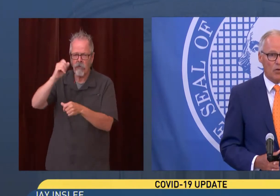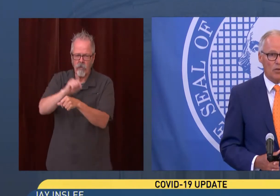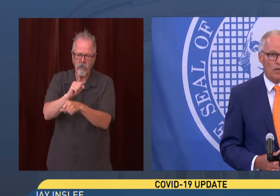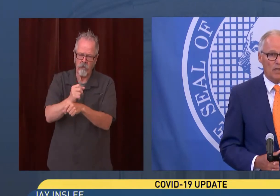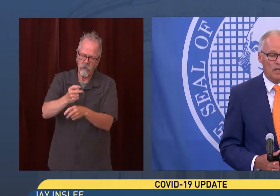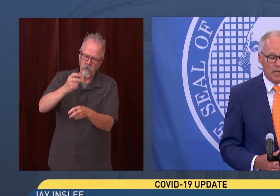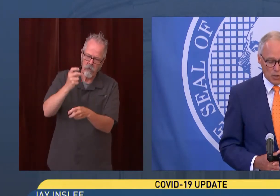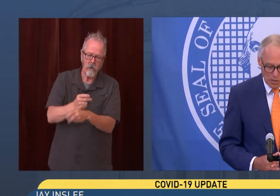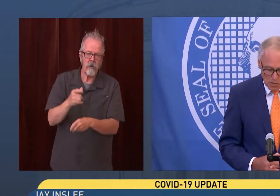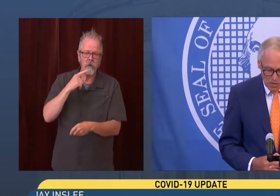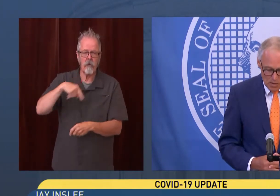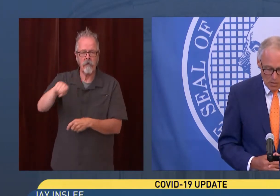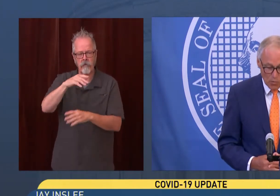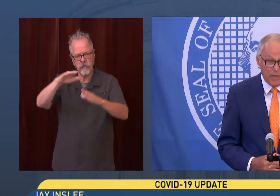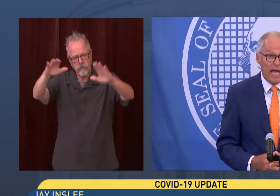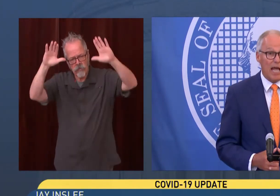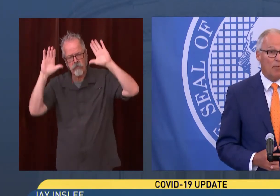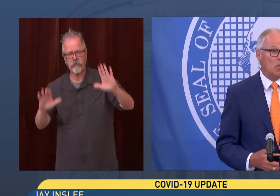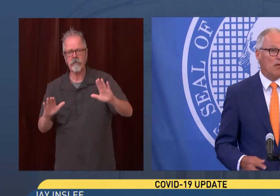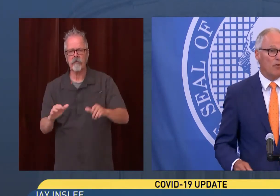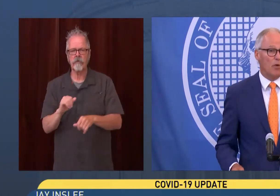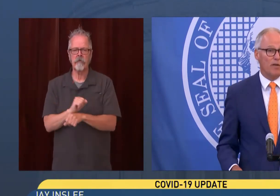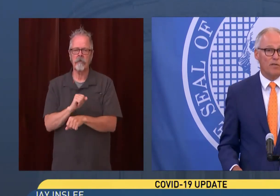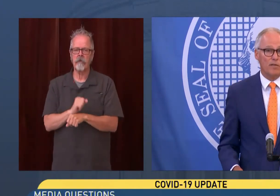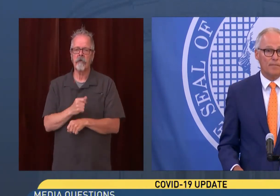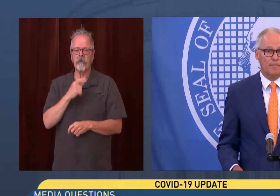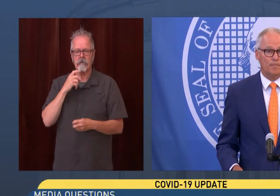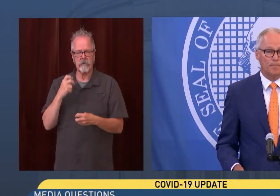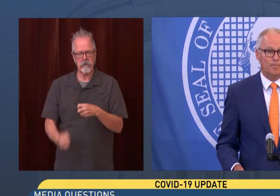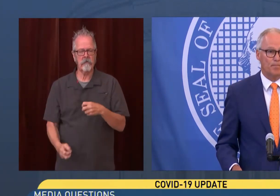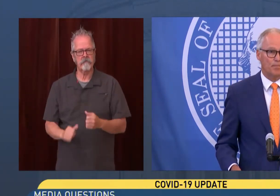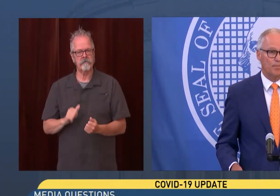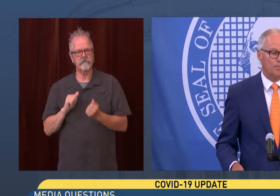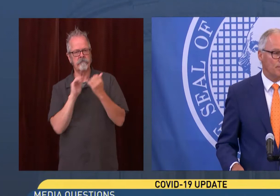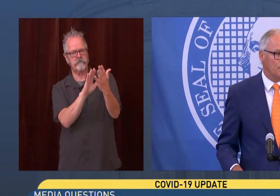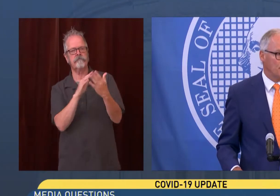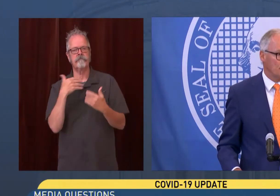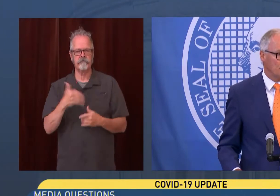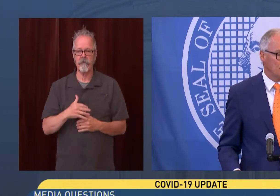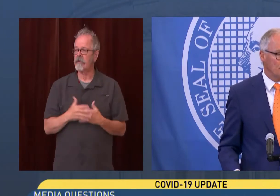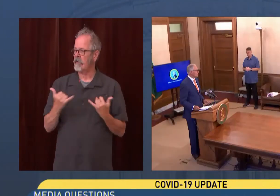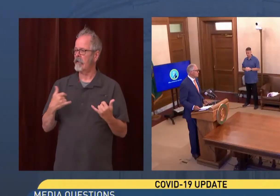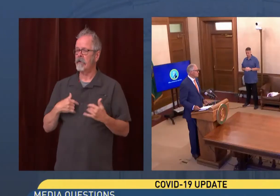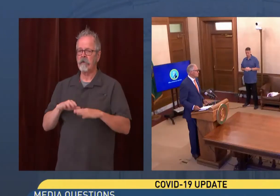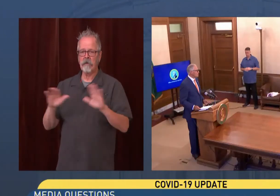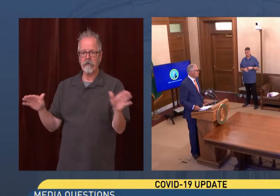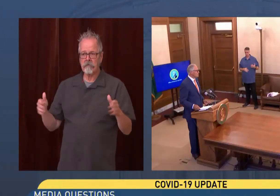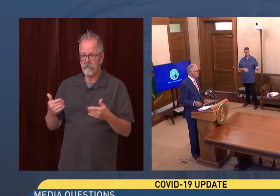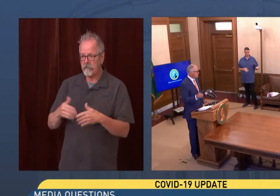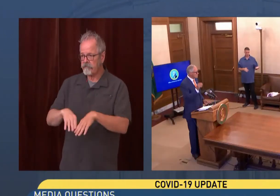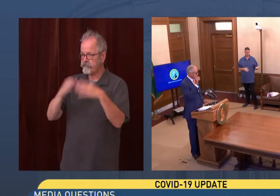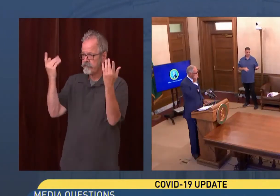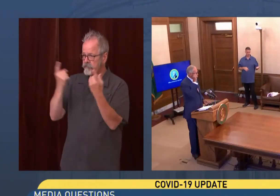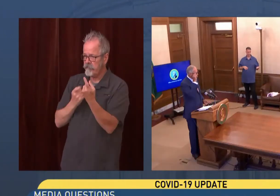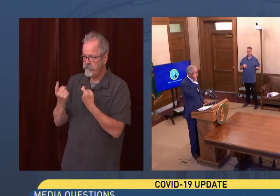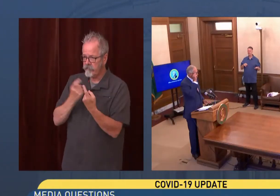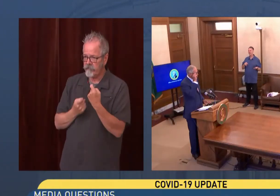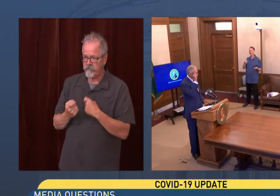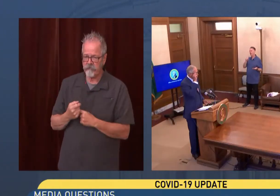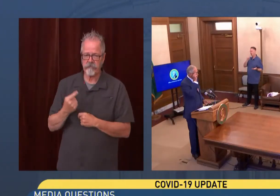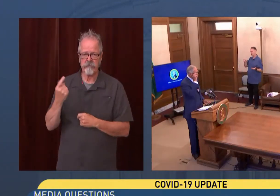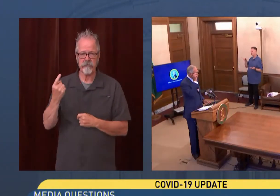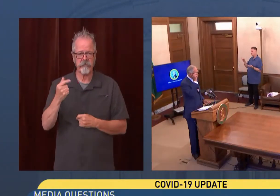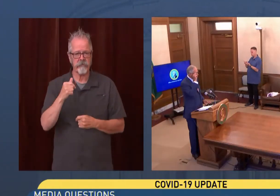really difficult conditions. With that, happy to stand for questions. Governor, it was announced today that New York will be joining California in